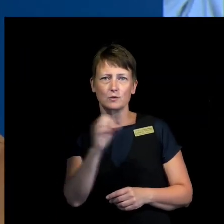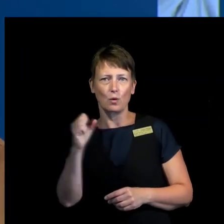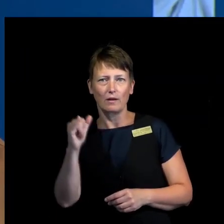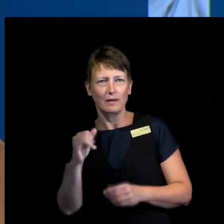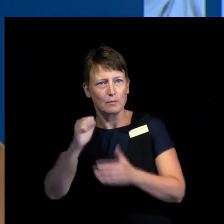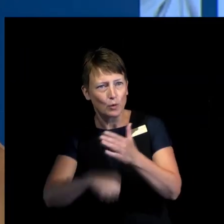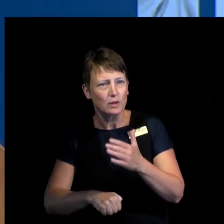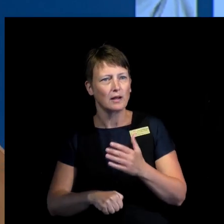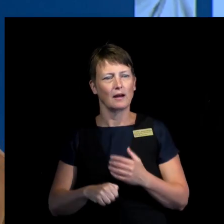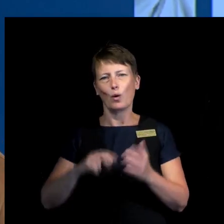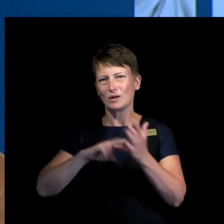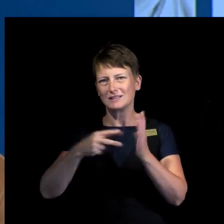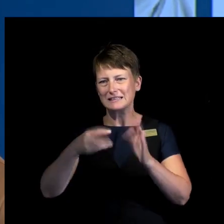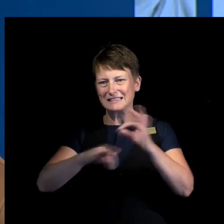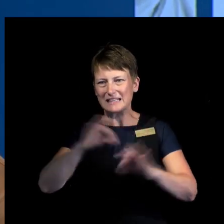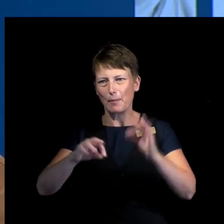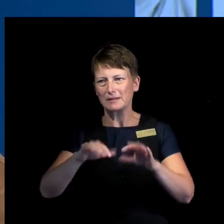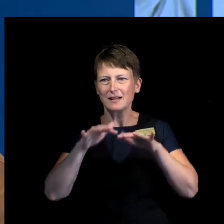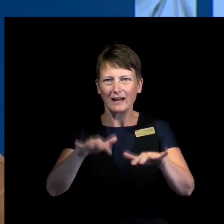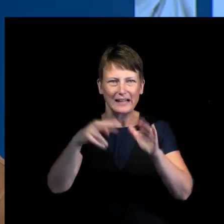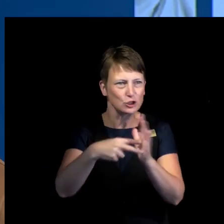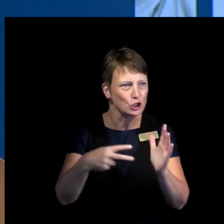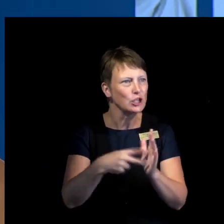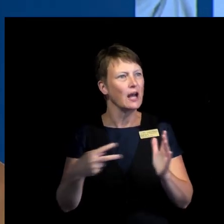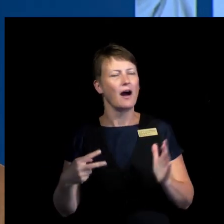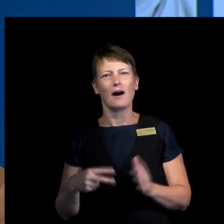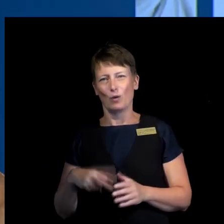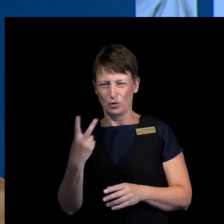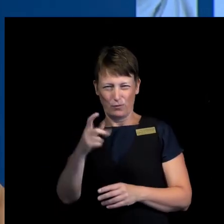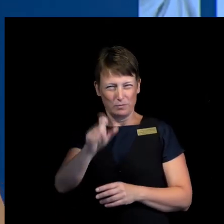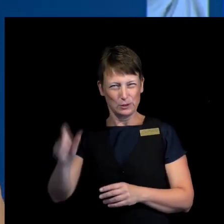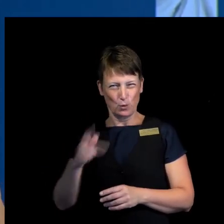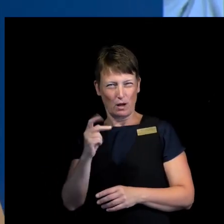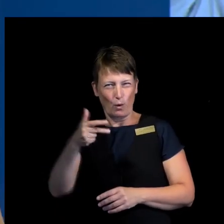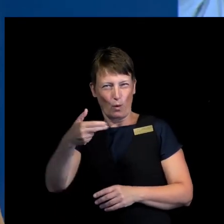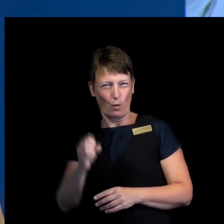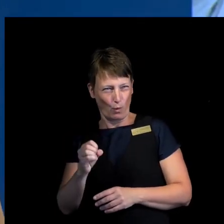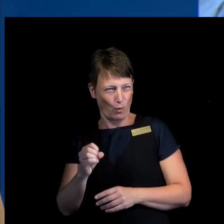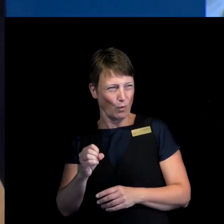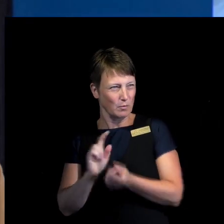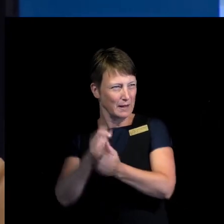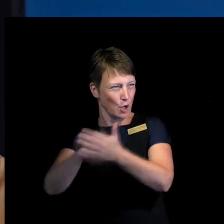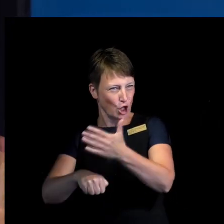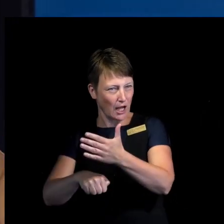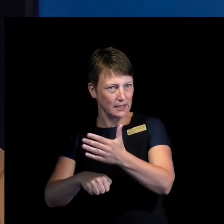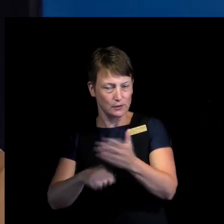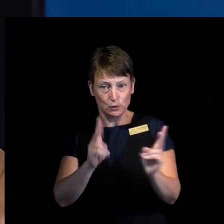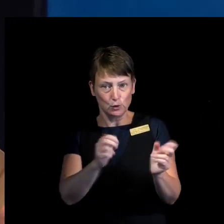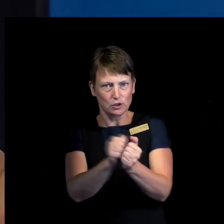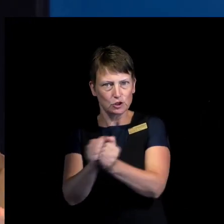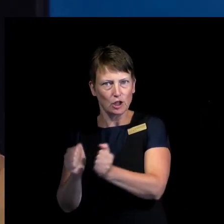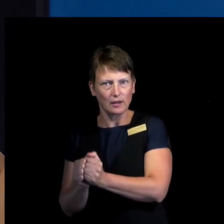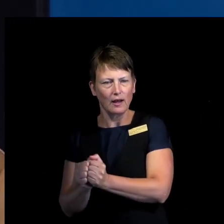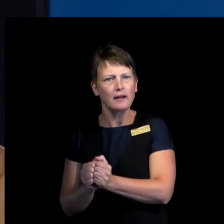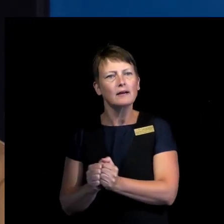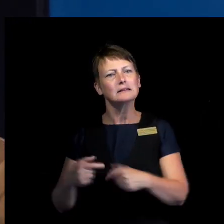Syria, or the killing of two UN experts in Congo. So we see that this strategy of trying to maintain good